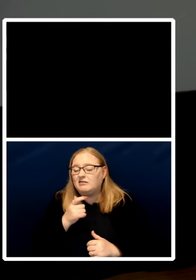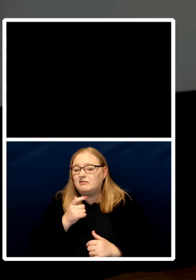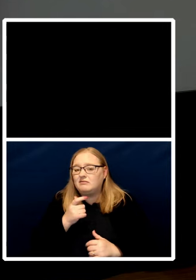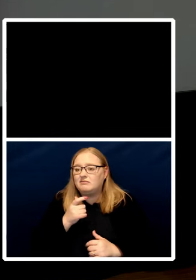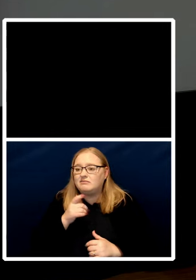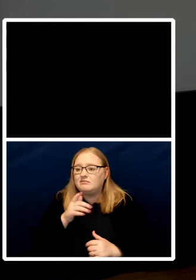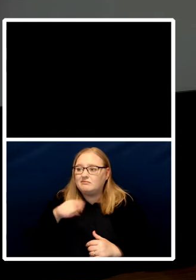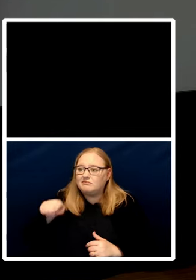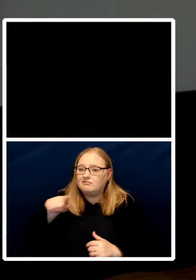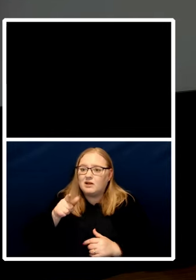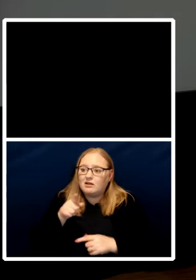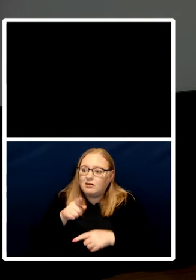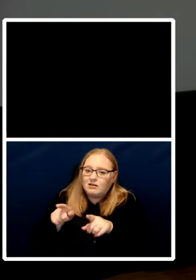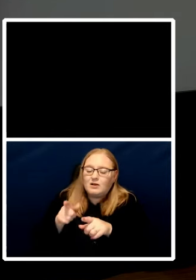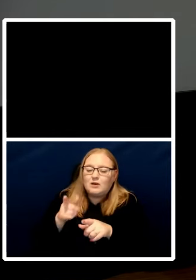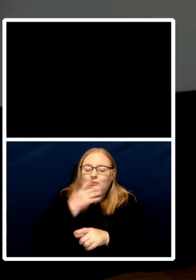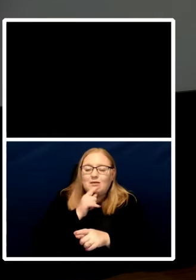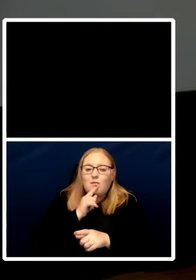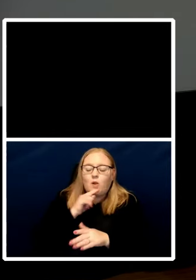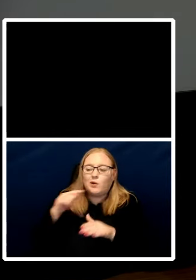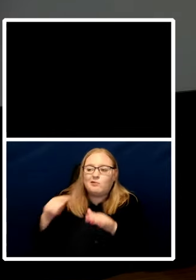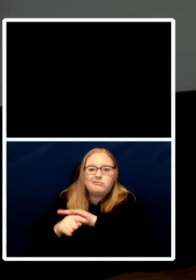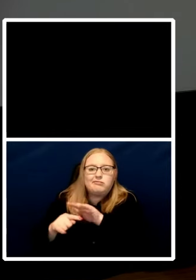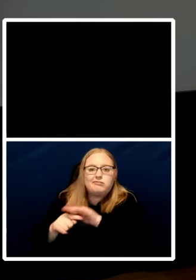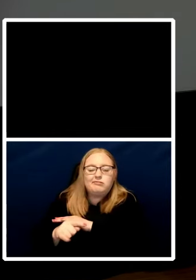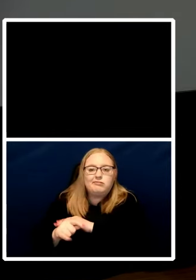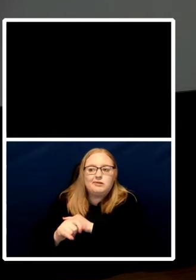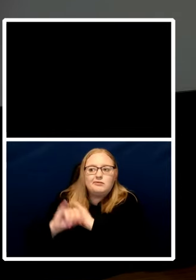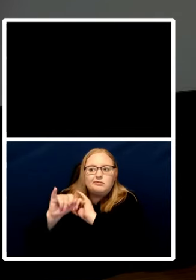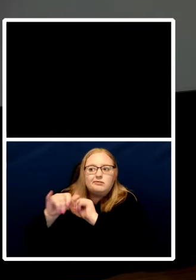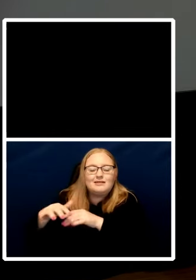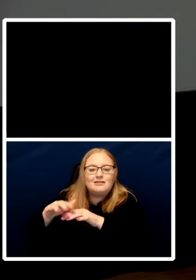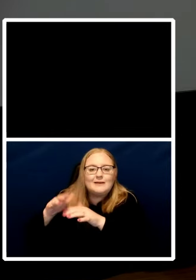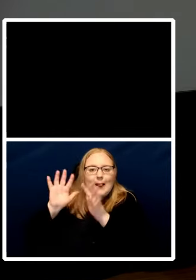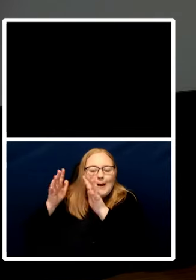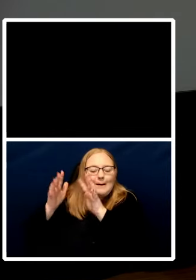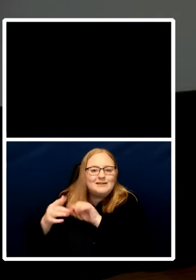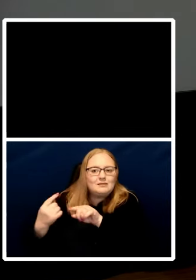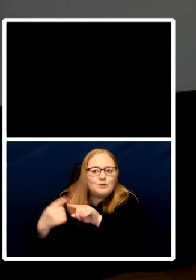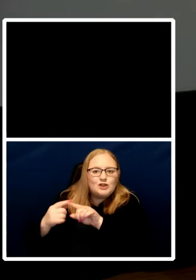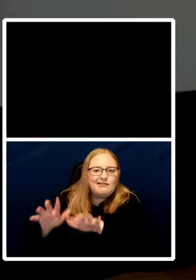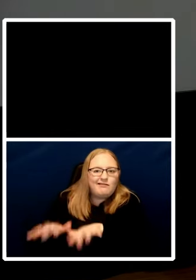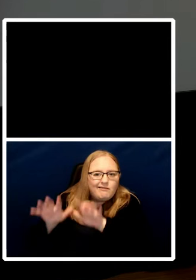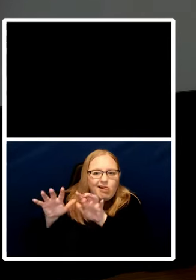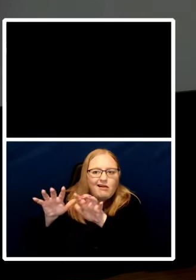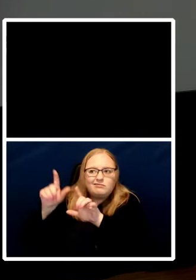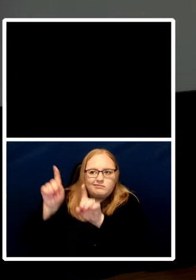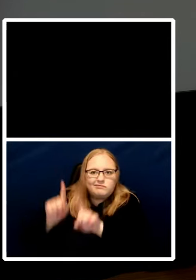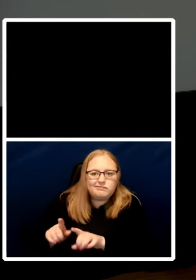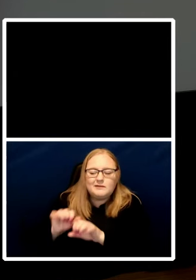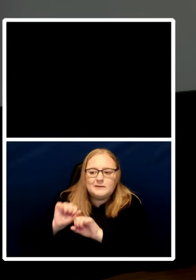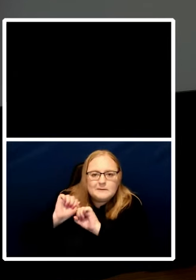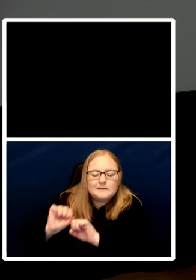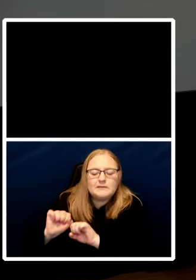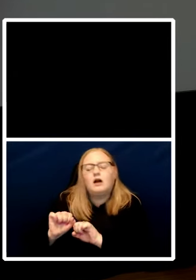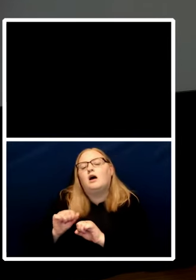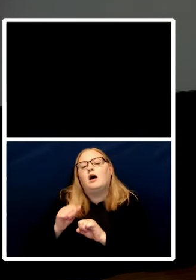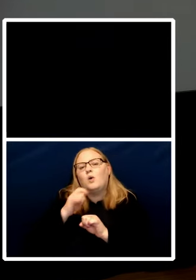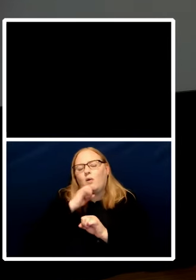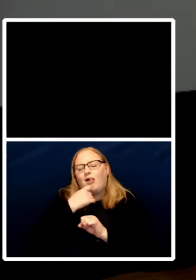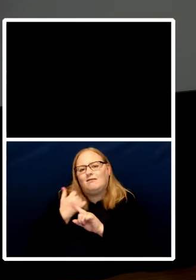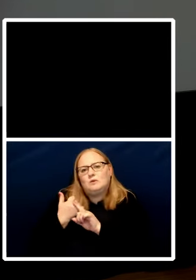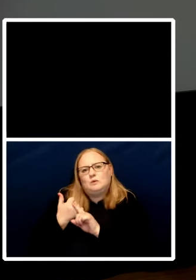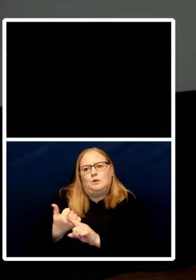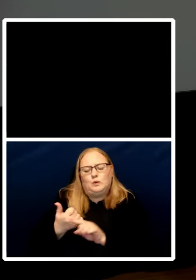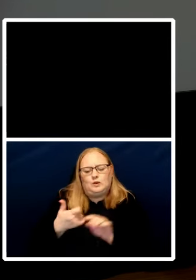that comes with political pushback that judges are being too creative and so on i think probably there does need to be more treaty